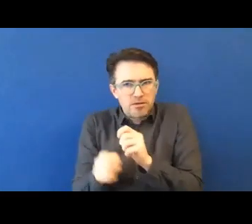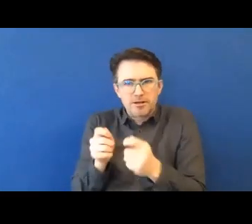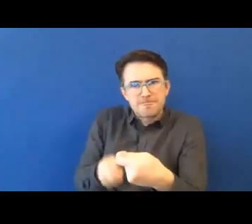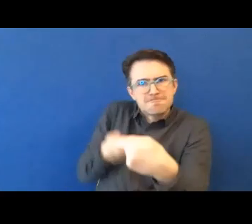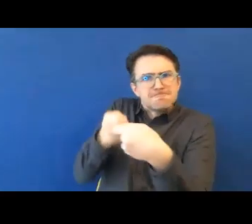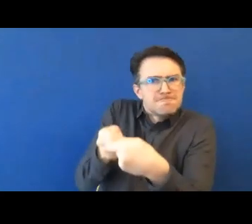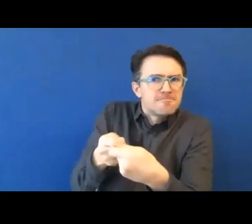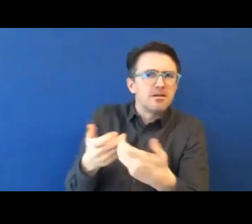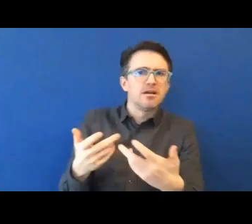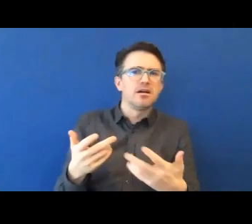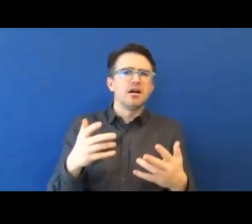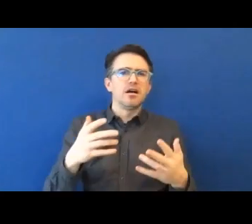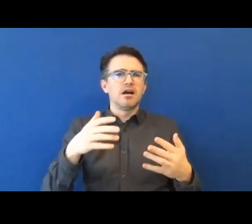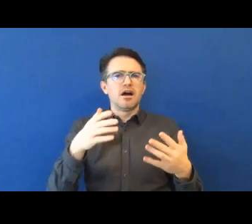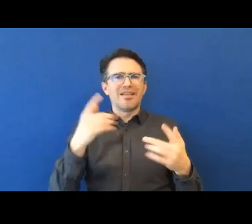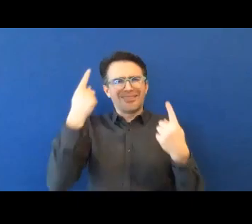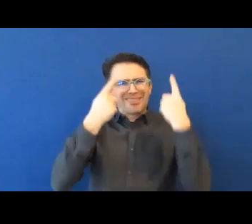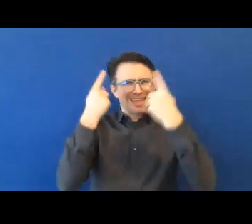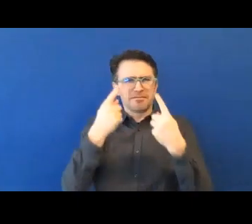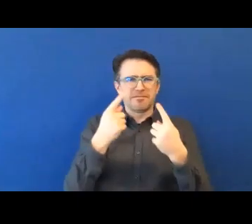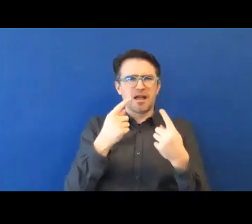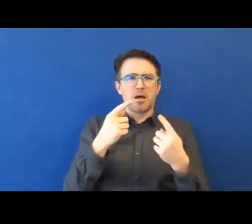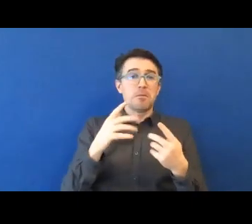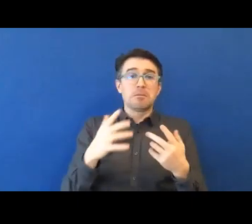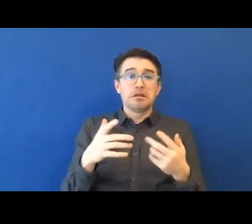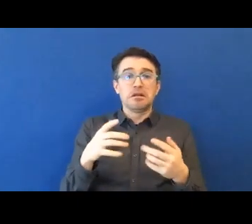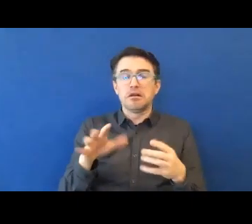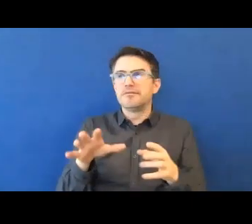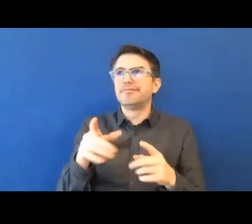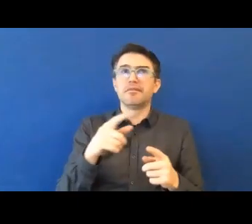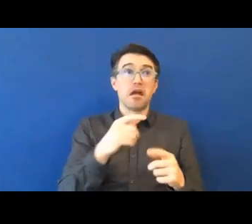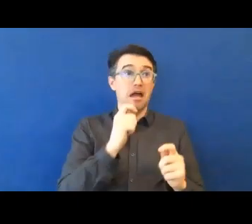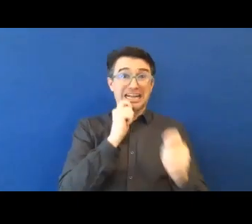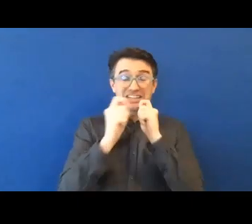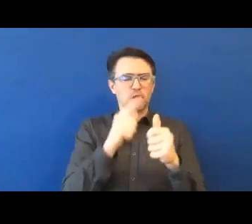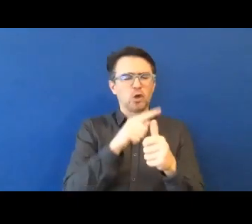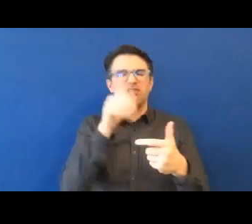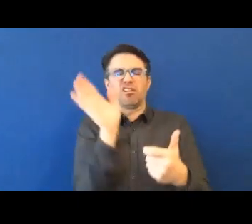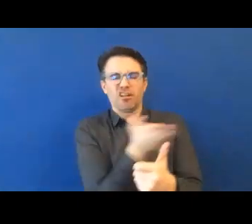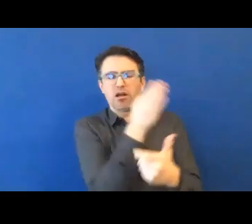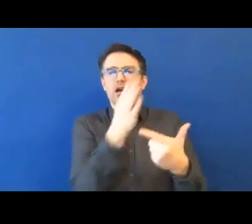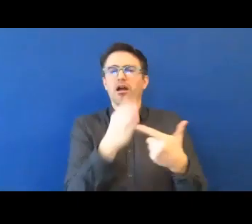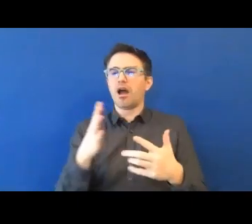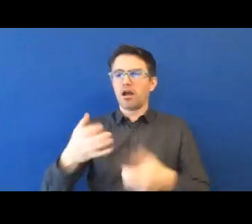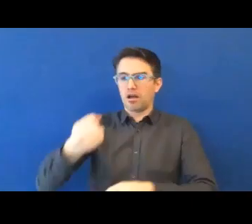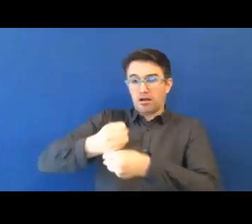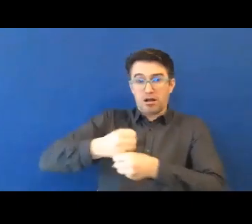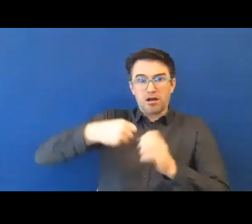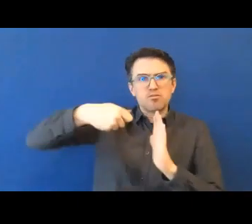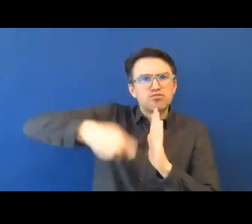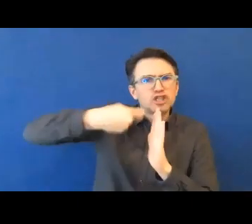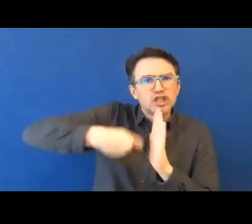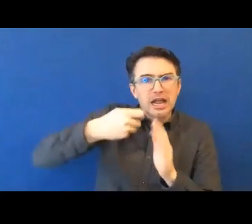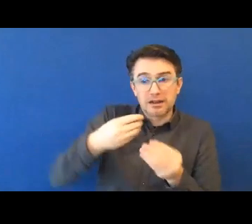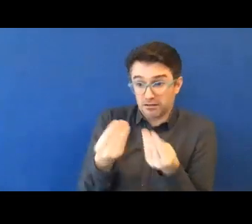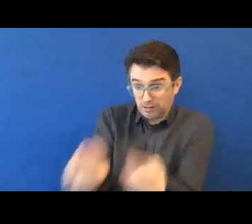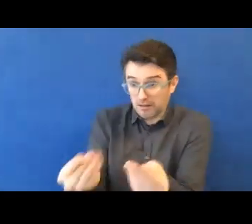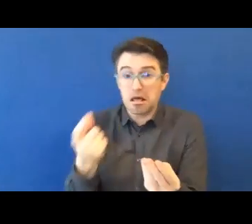And so things like that, being more flexible in the way we do HR can be a really